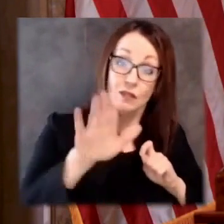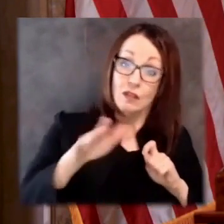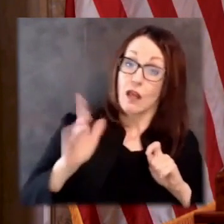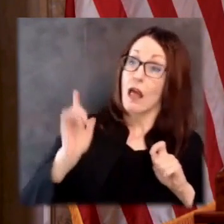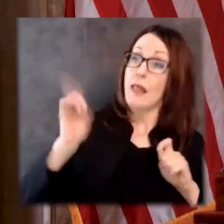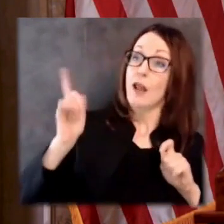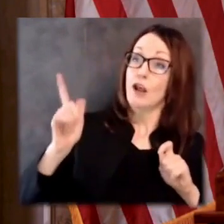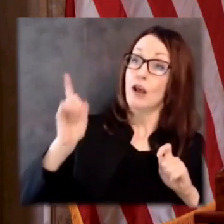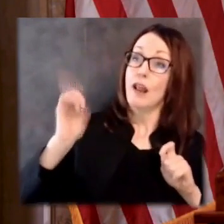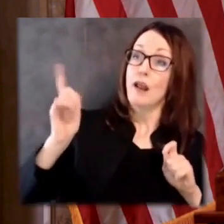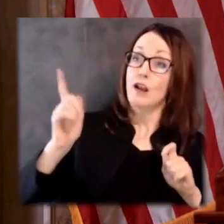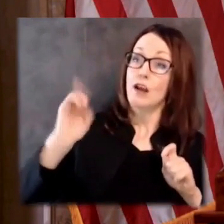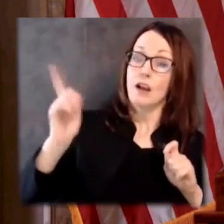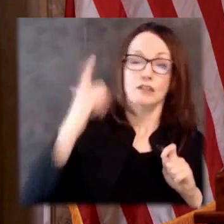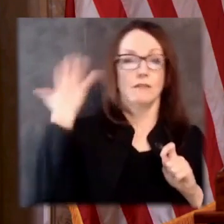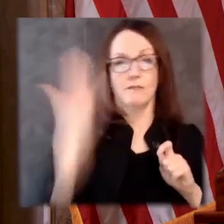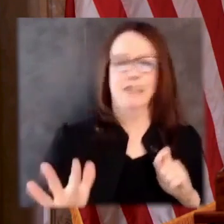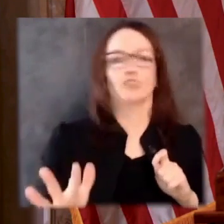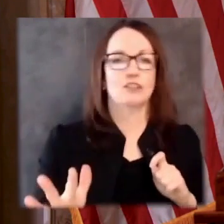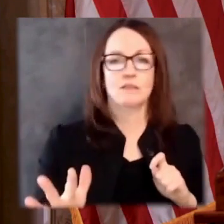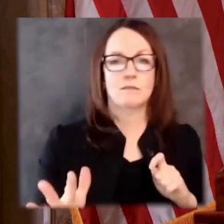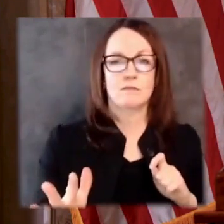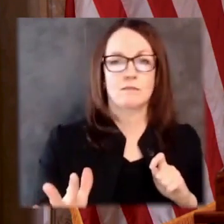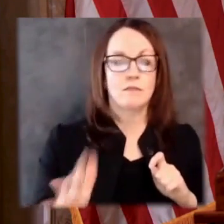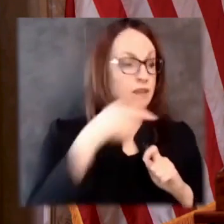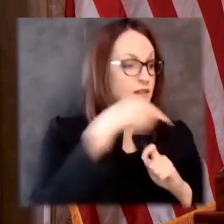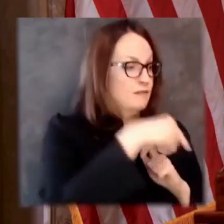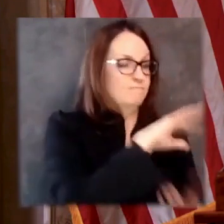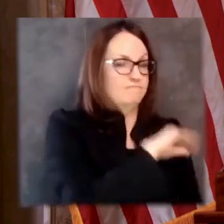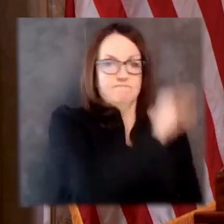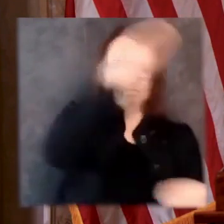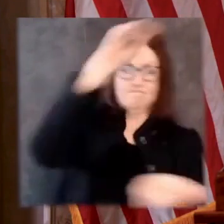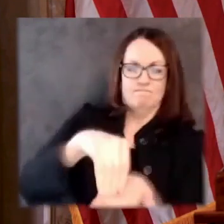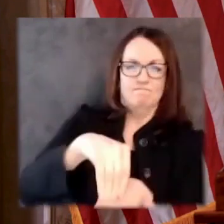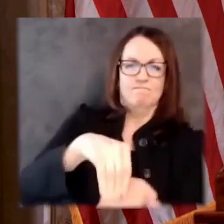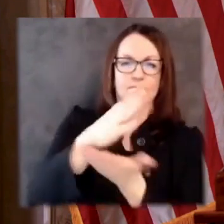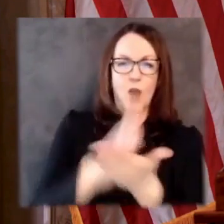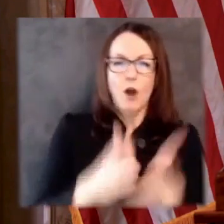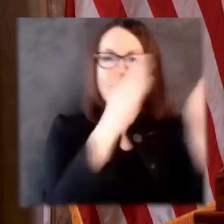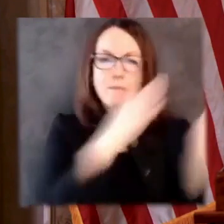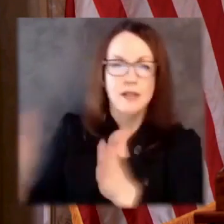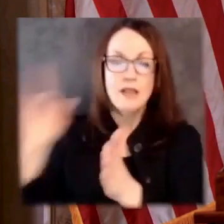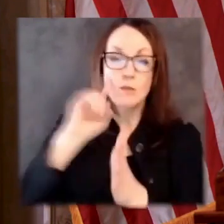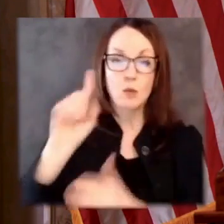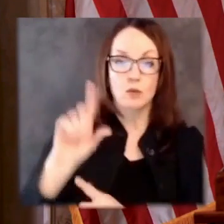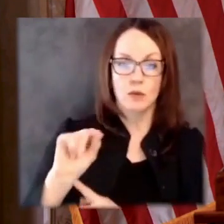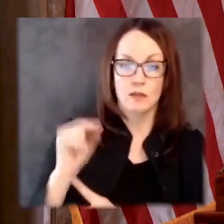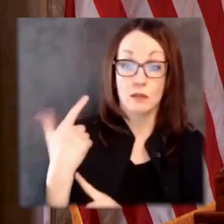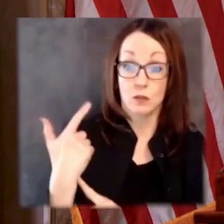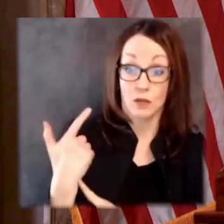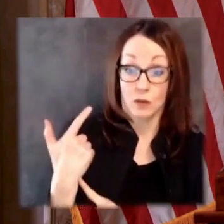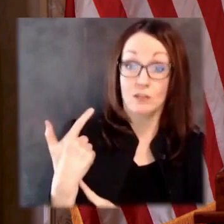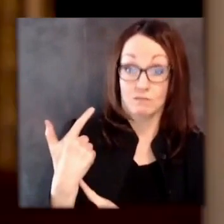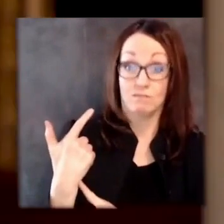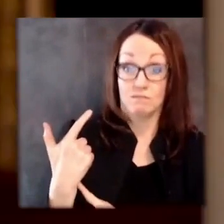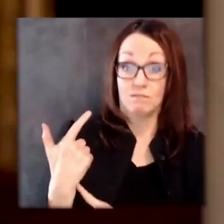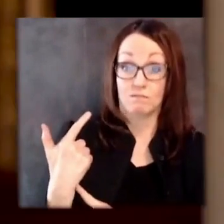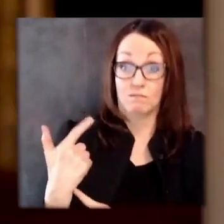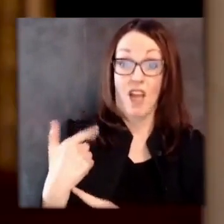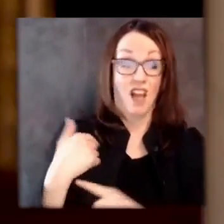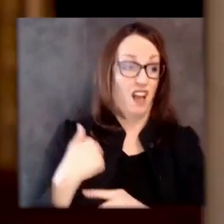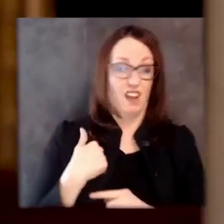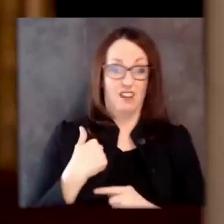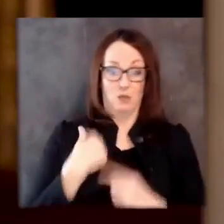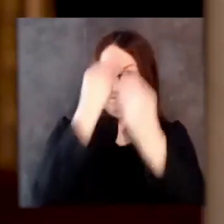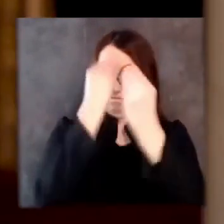Well, I'll tell you this, it's gone on long enough. It ends tonight. Tonight, I'm